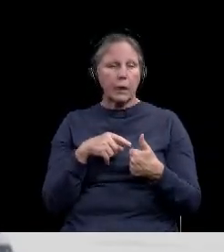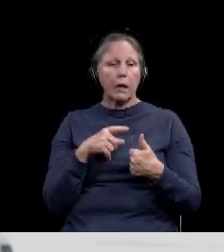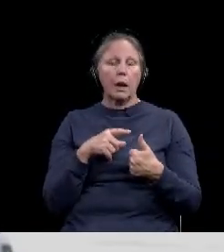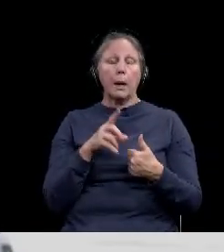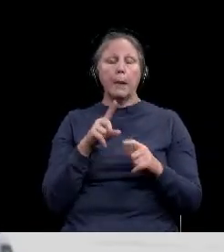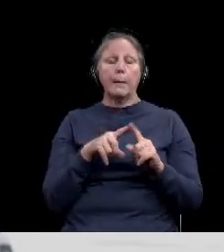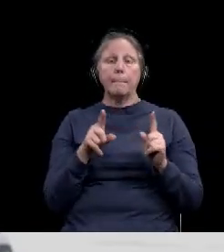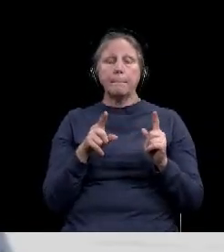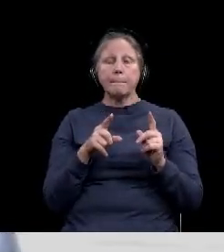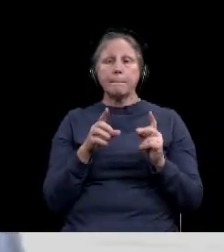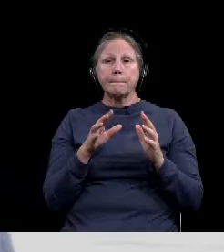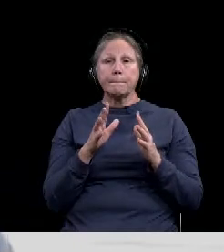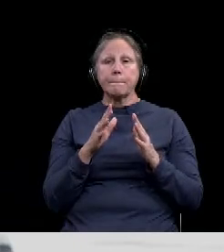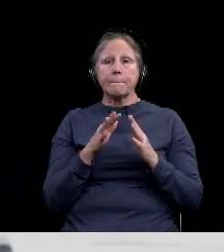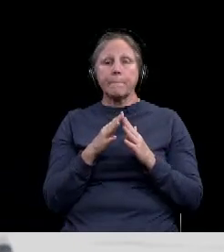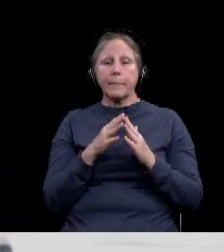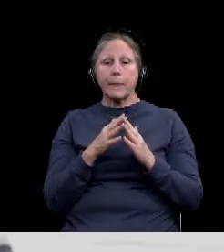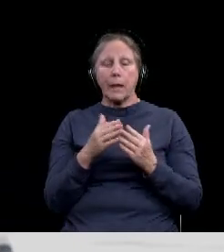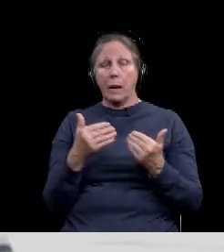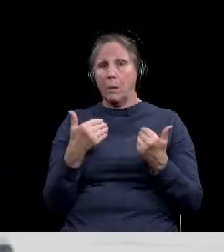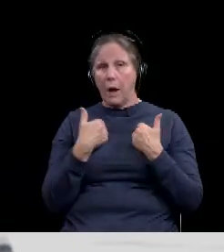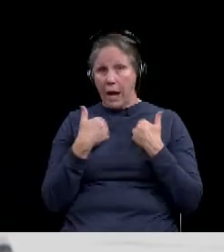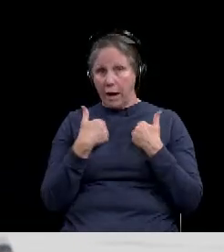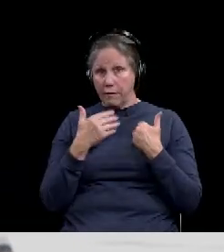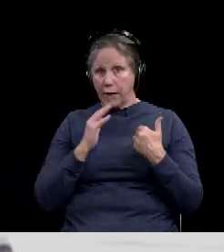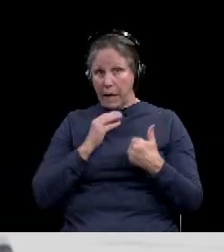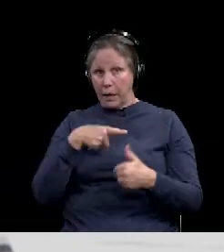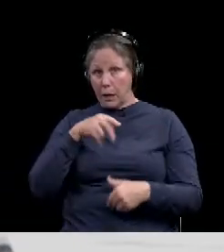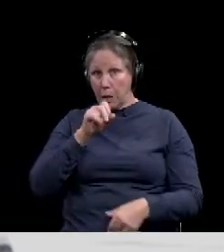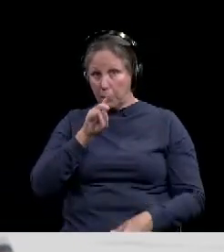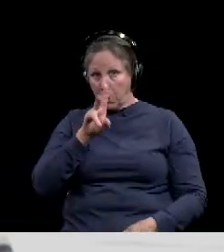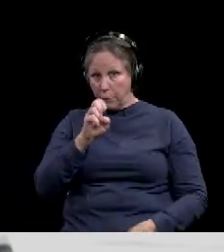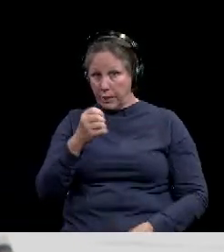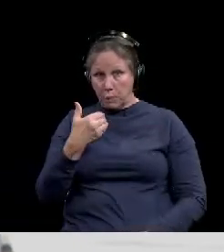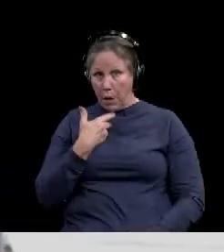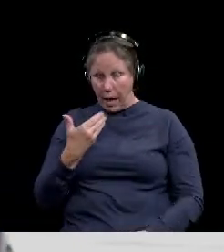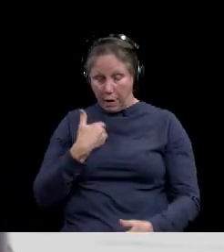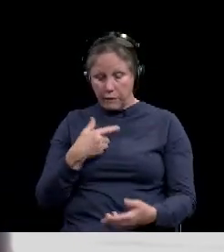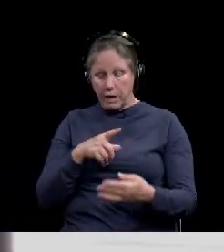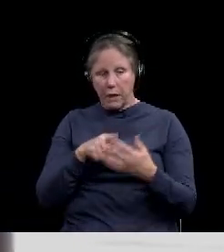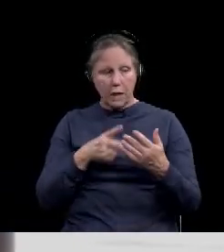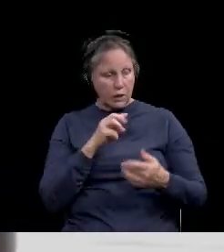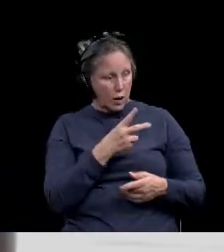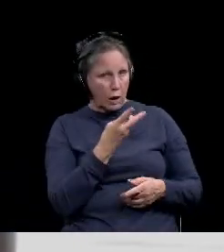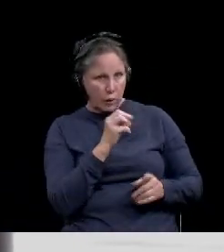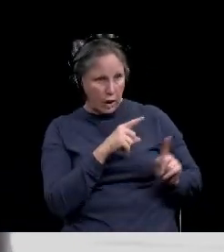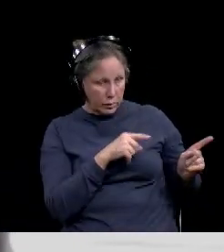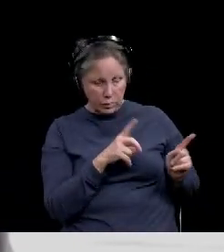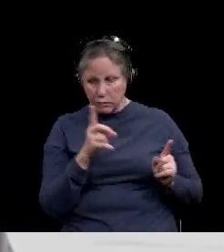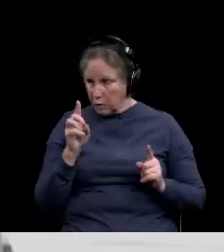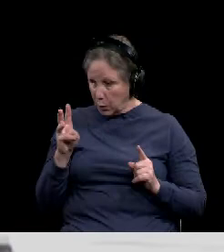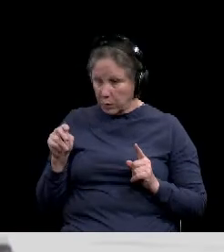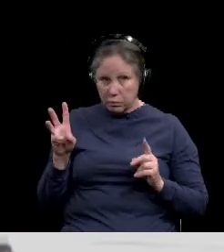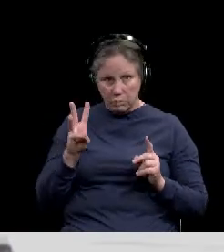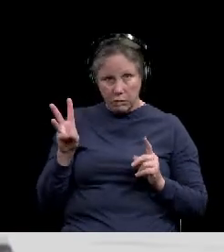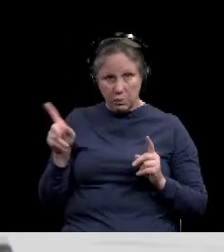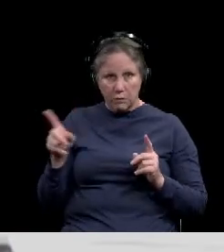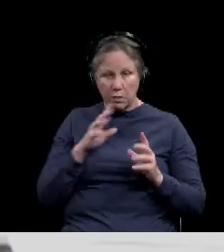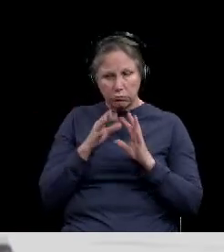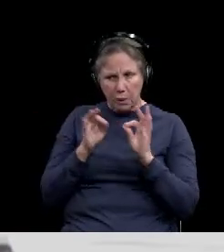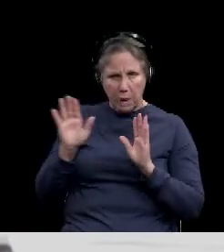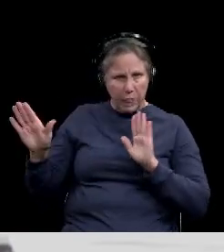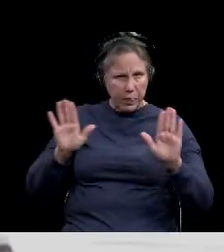to, to what we have, uh, at Ascension Providence. And I would ask, uh, Dr. Hauser and Dr. Wilson to maybe, um,